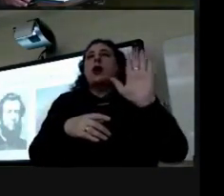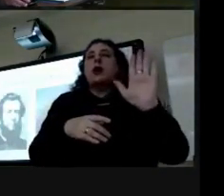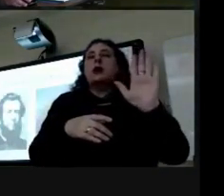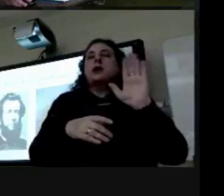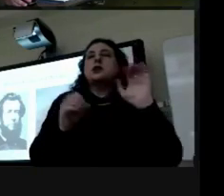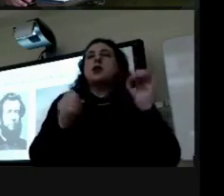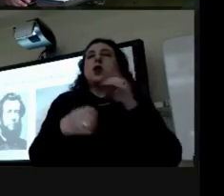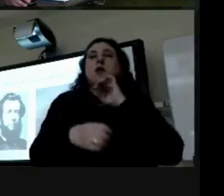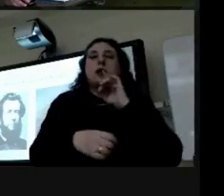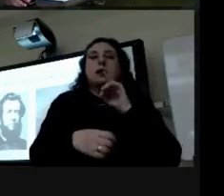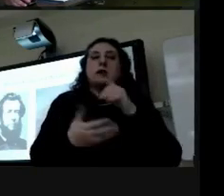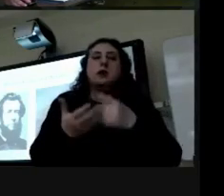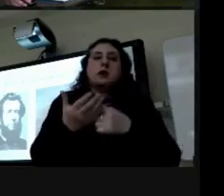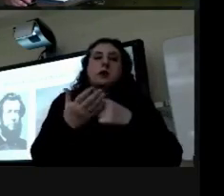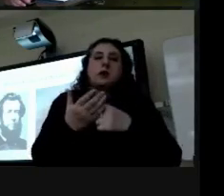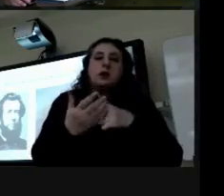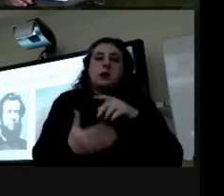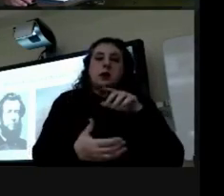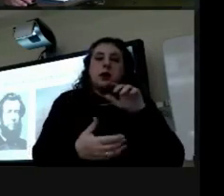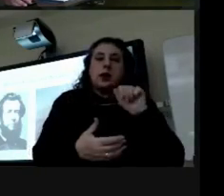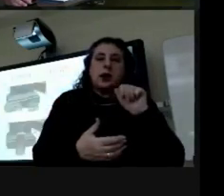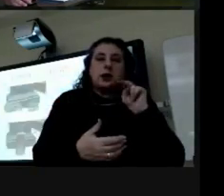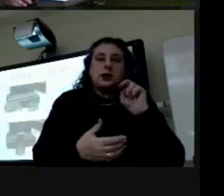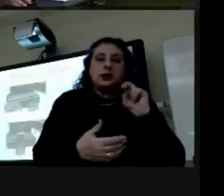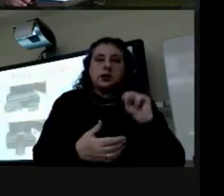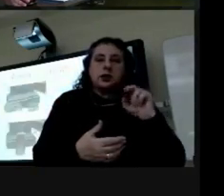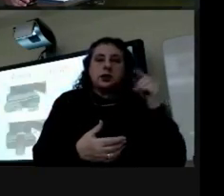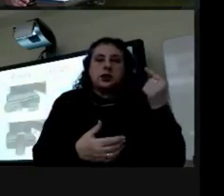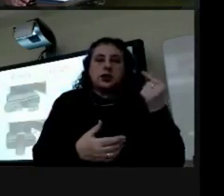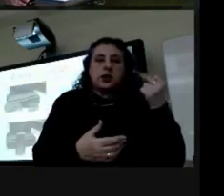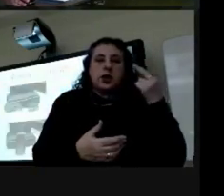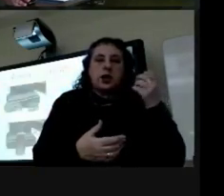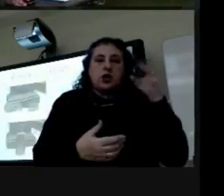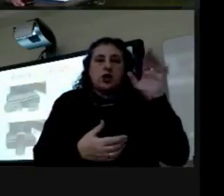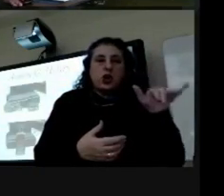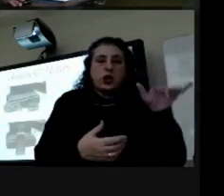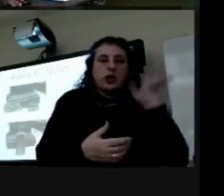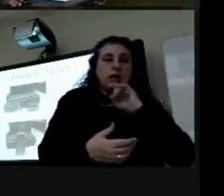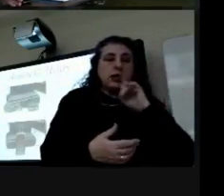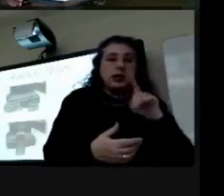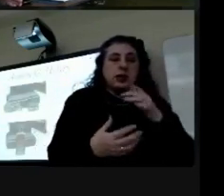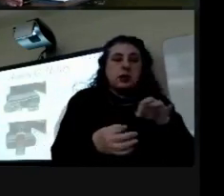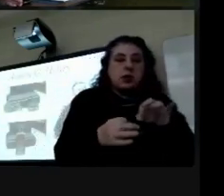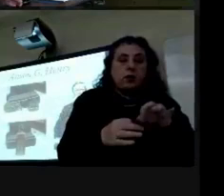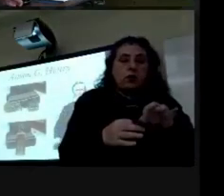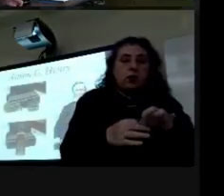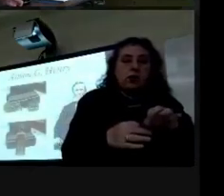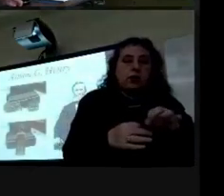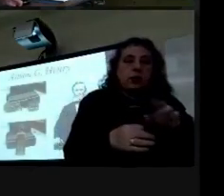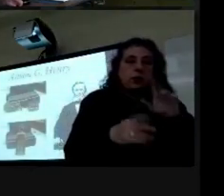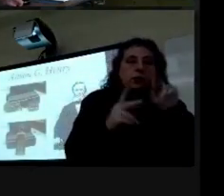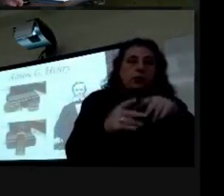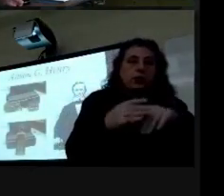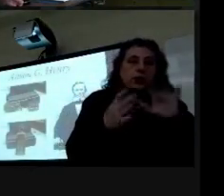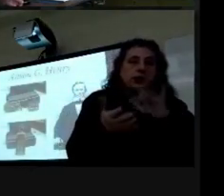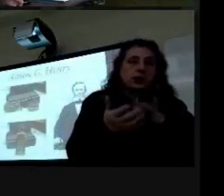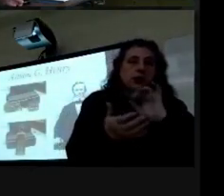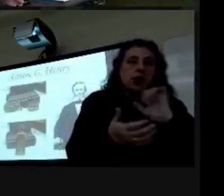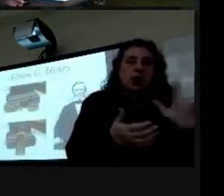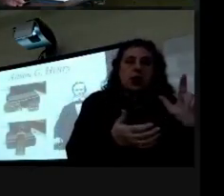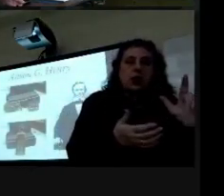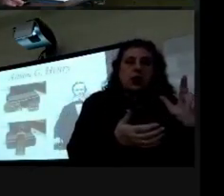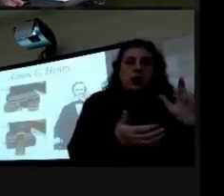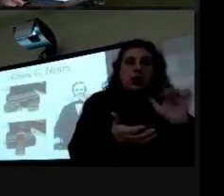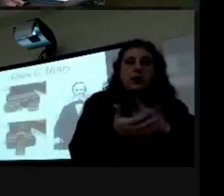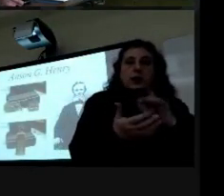so i'm going to talk a little bit about anson g henry first of all he is an important figure in central illinois medicine